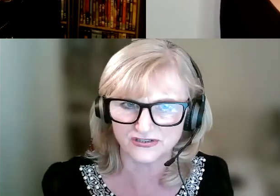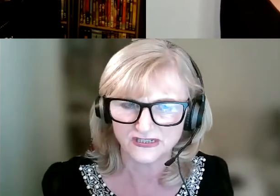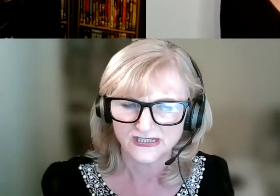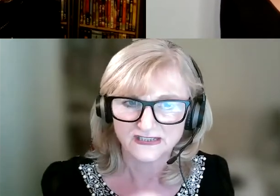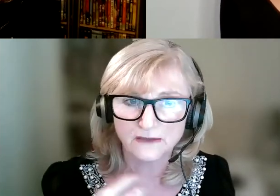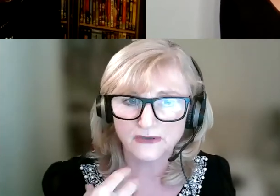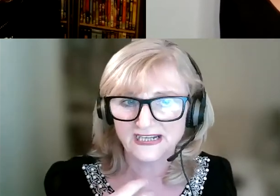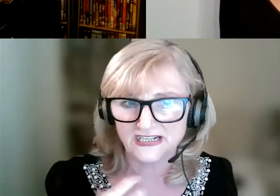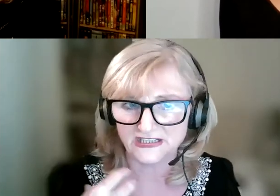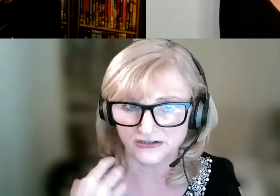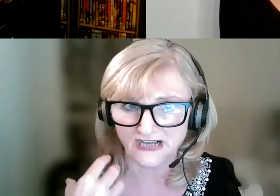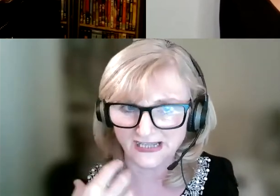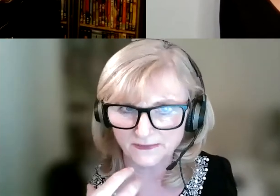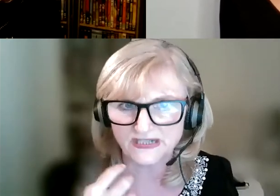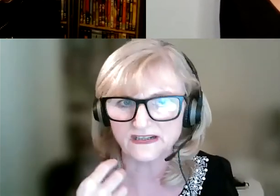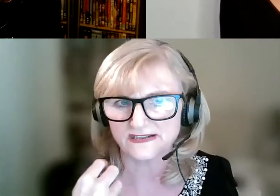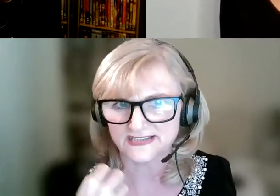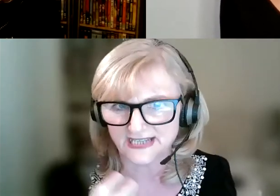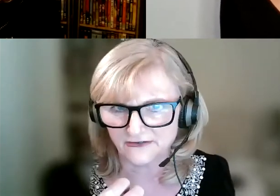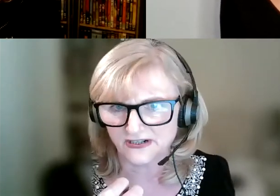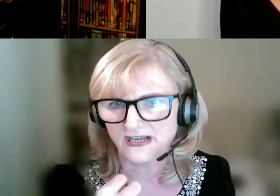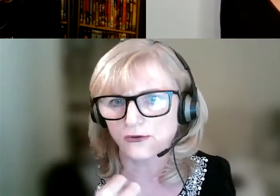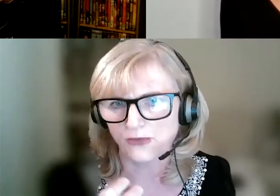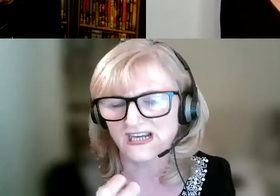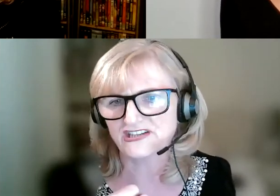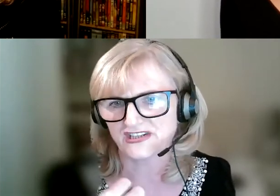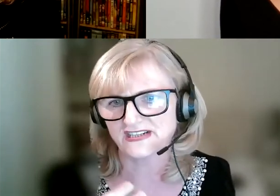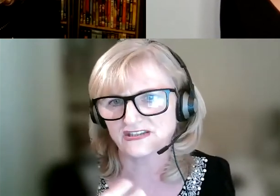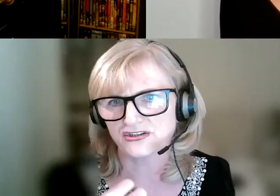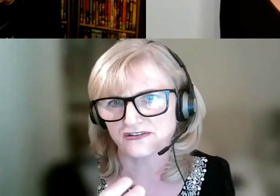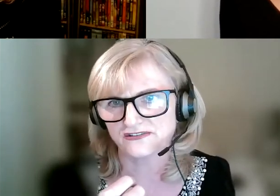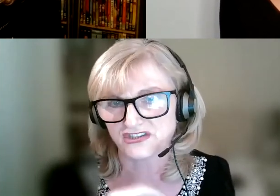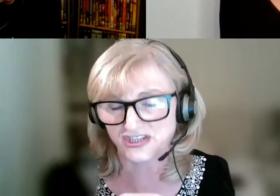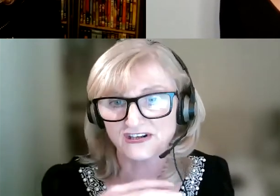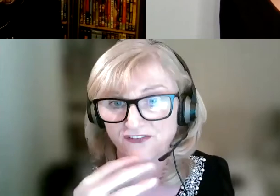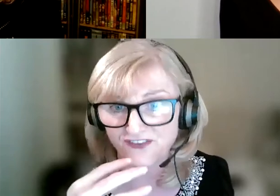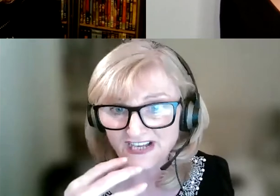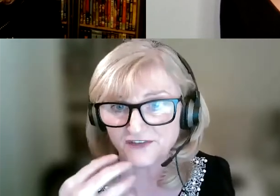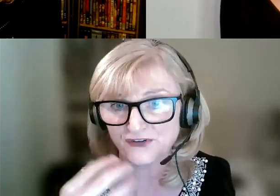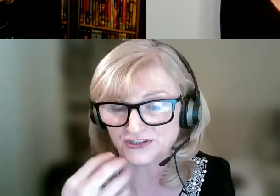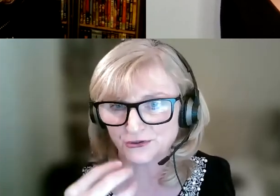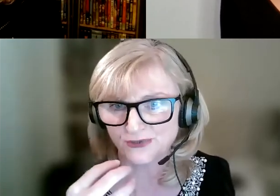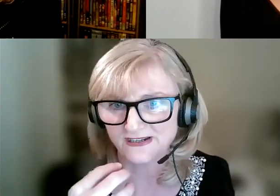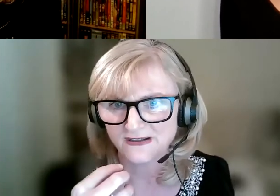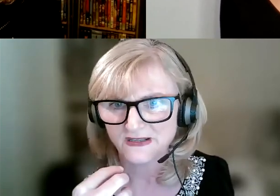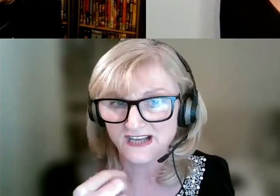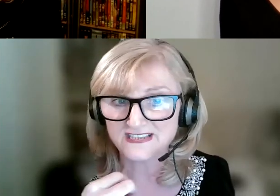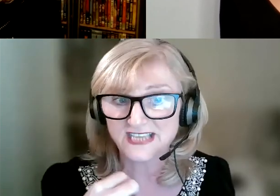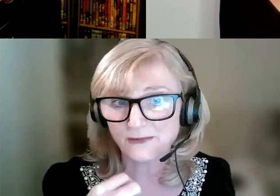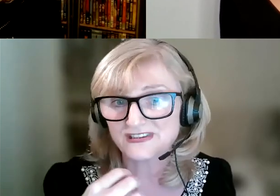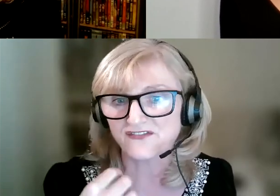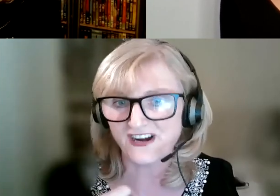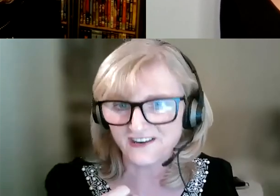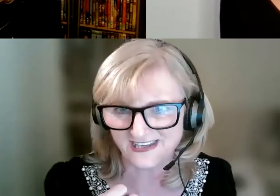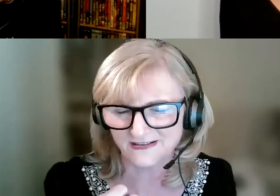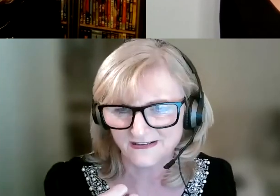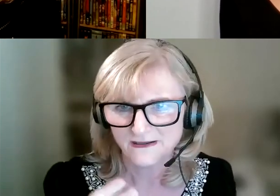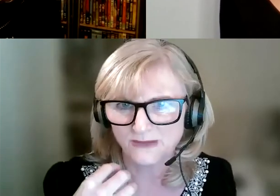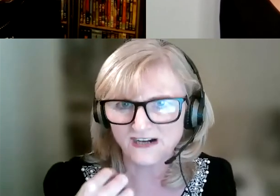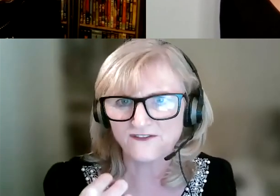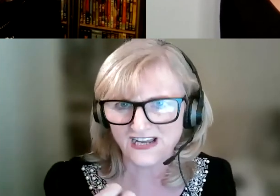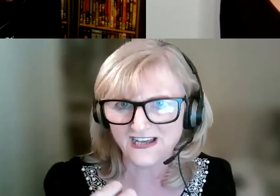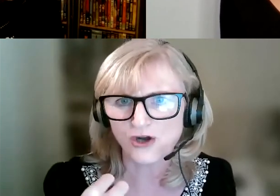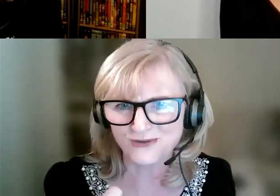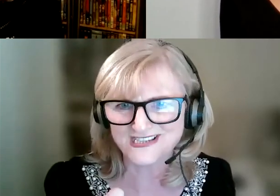idjar niwain idjar alabain, agus éirain a chumwailishin idjar na cíira ar fadhar fadhandóin. Agus teowith na fharaga